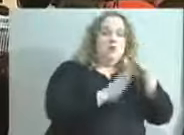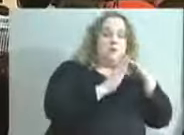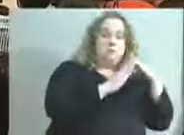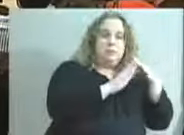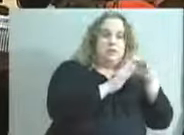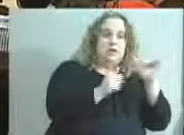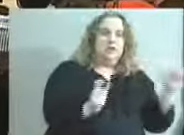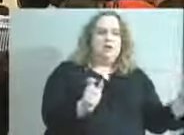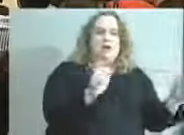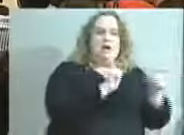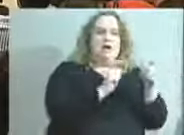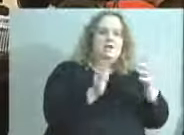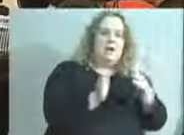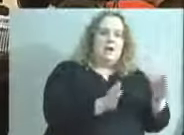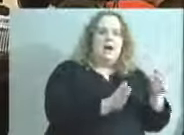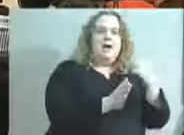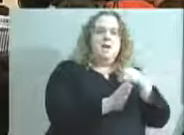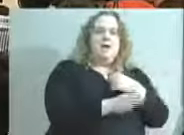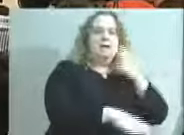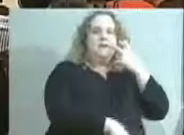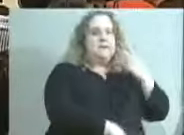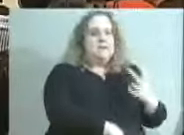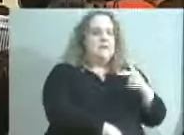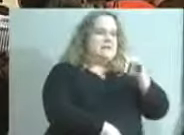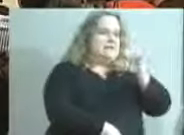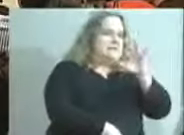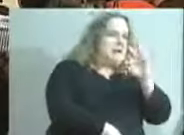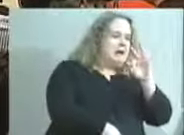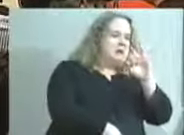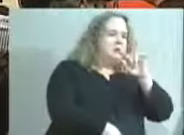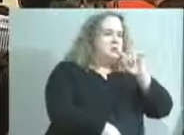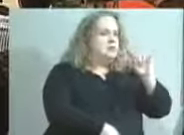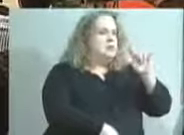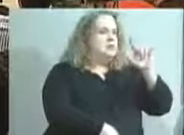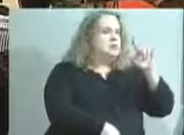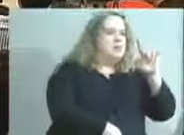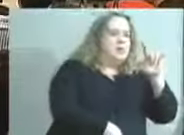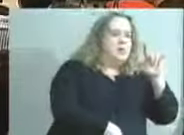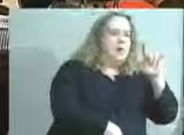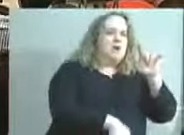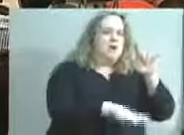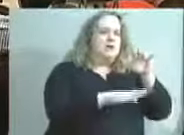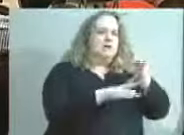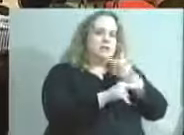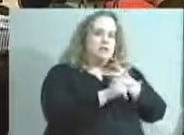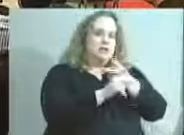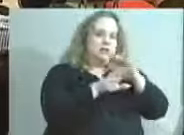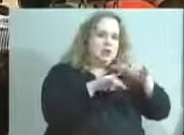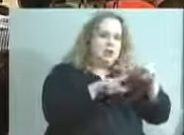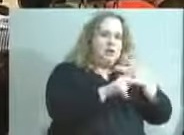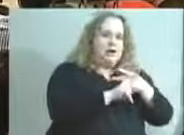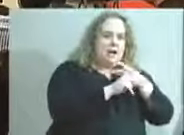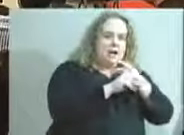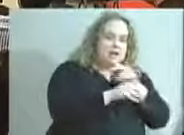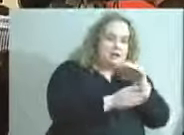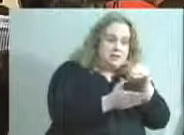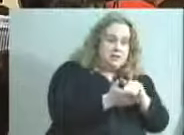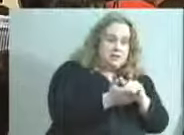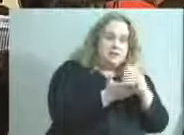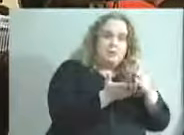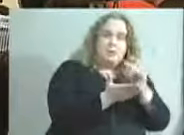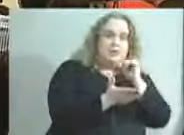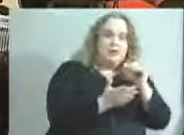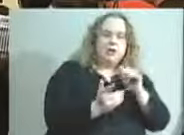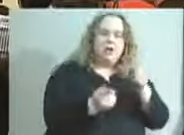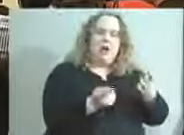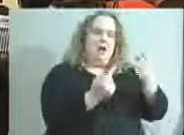area to talk about what we can do to upgrade and to bring professional development to those centers. So although they may not be coming